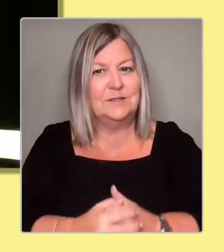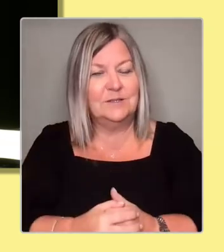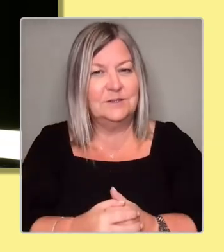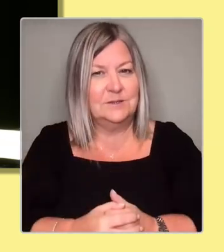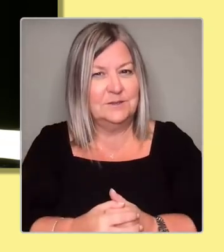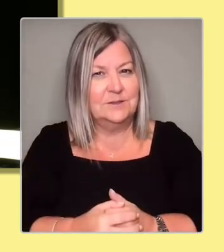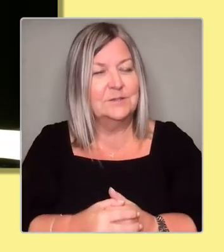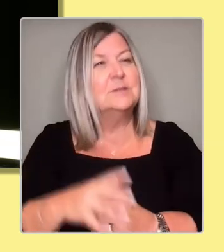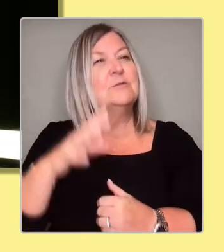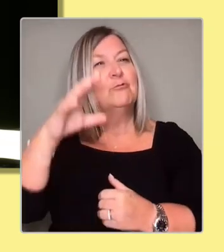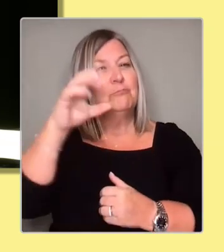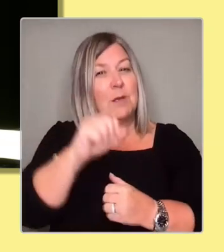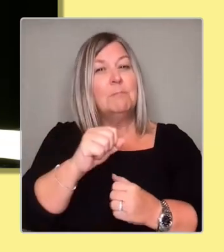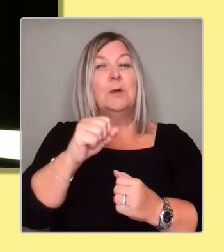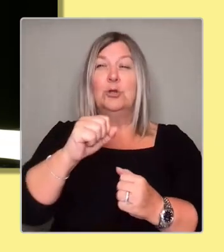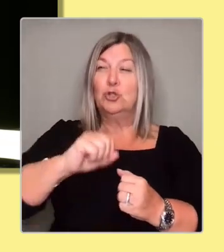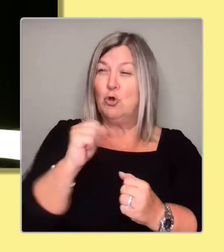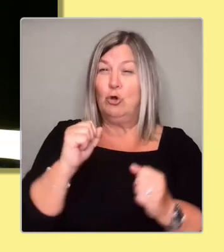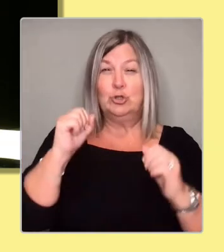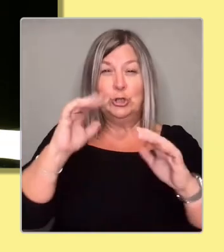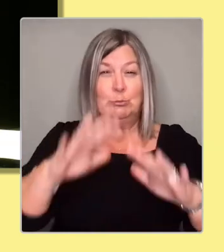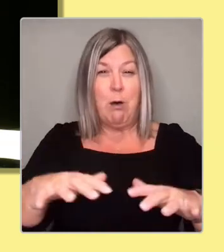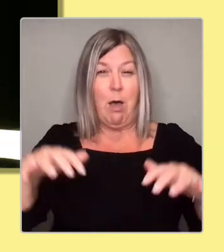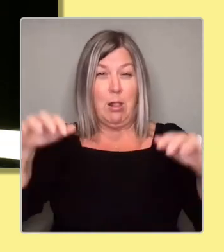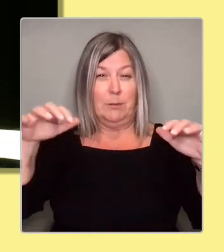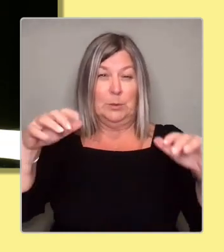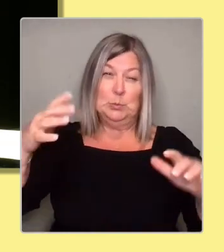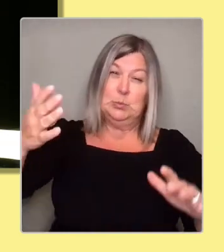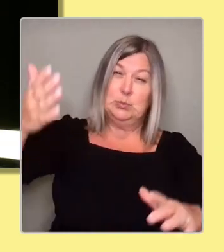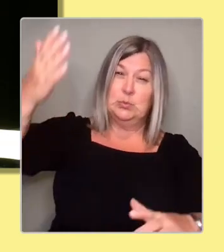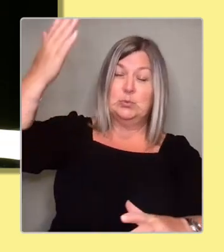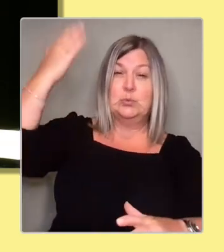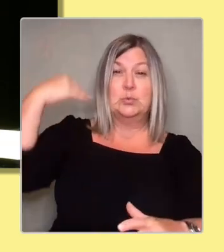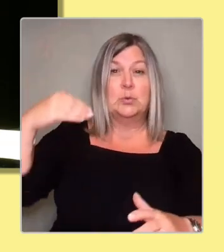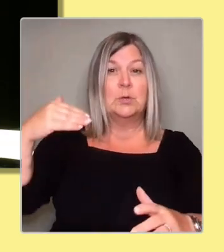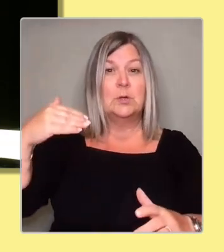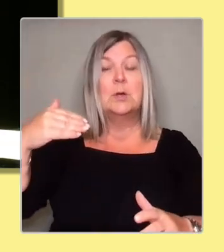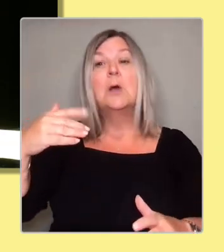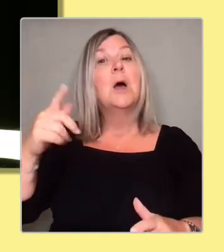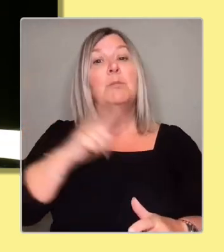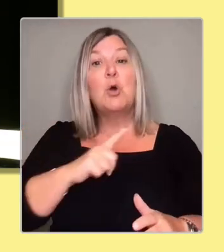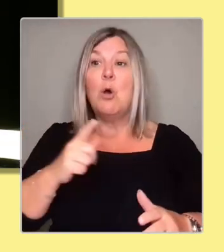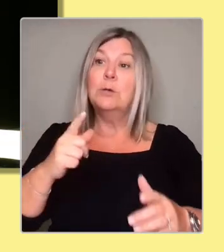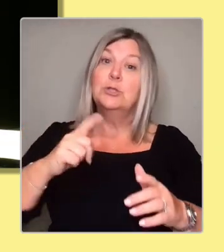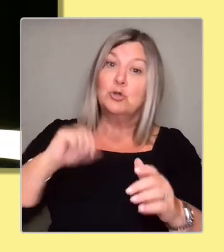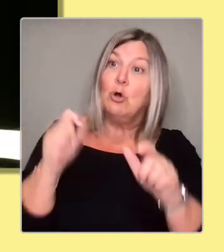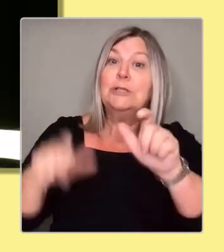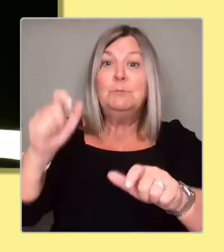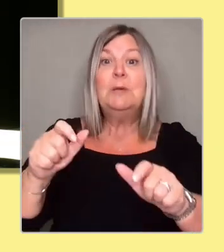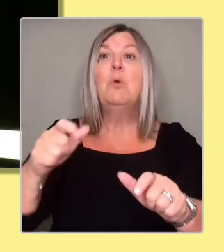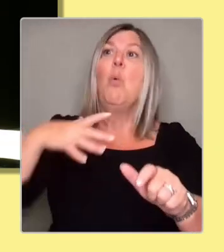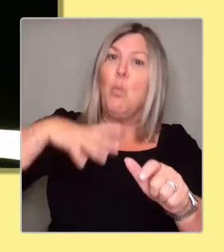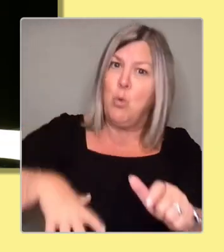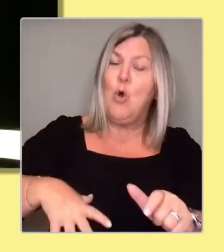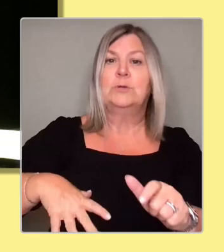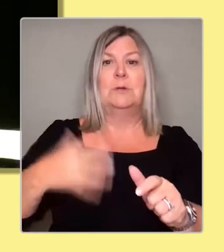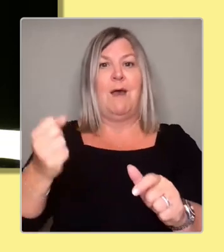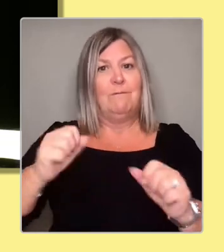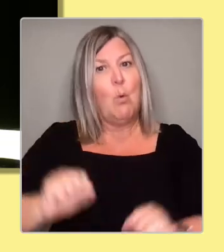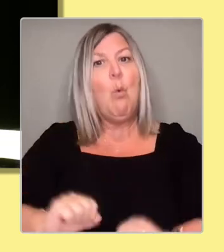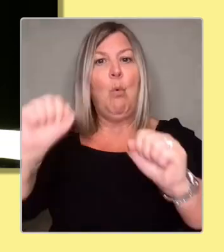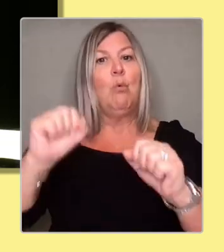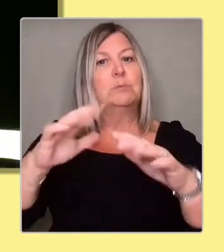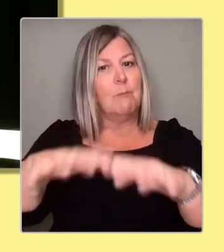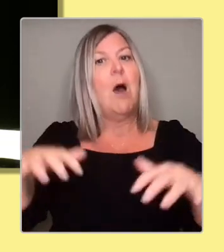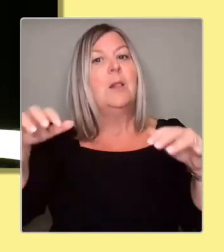swept aside because of the settled will. What is it Canon Kenyon Wright said? We say no, we are the state. We say